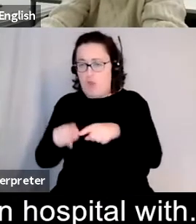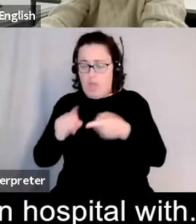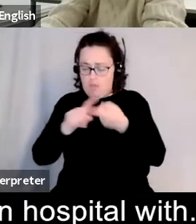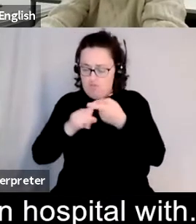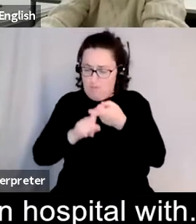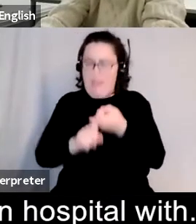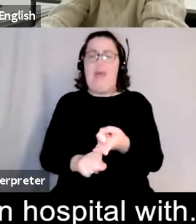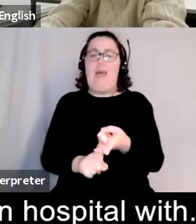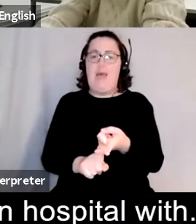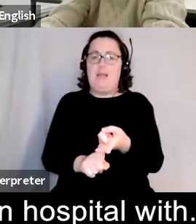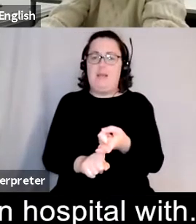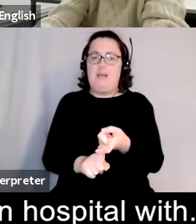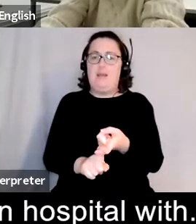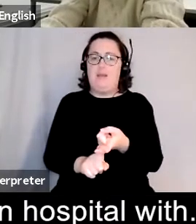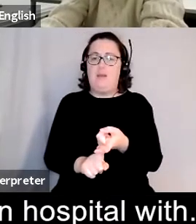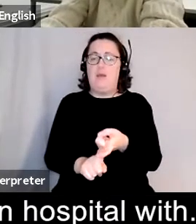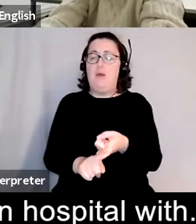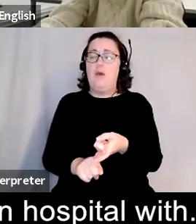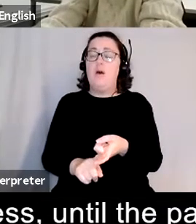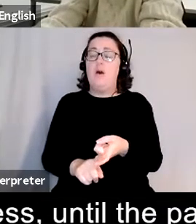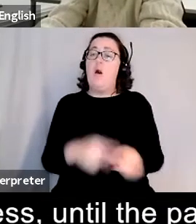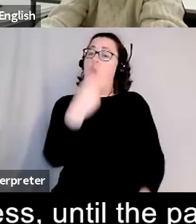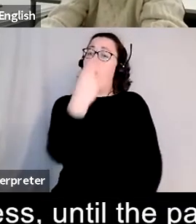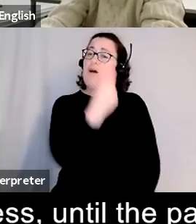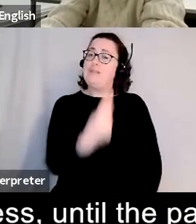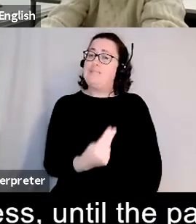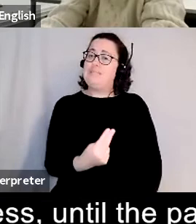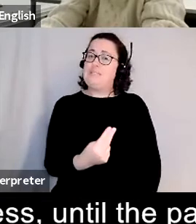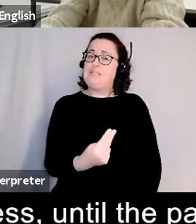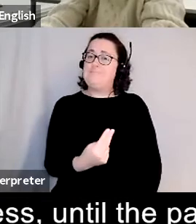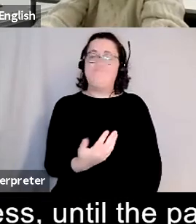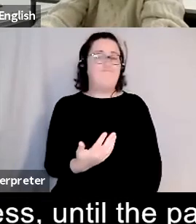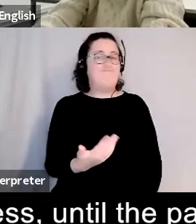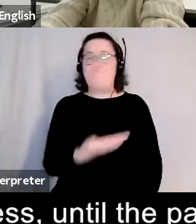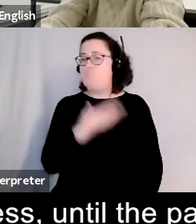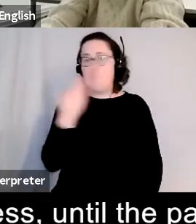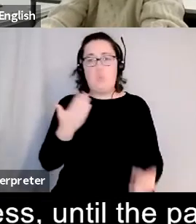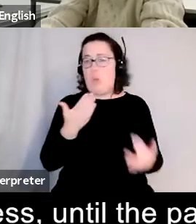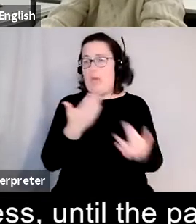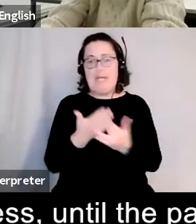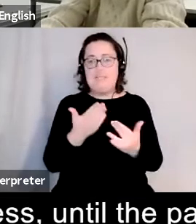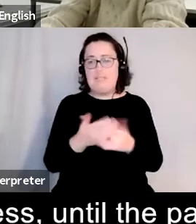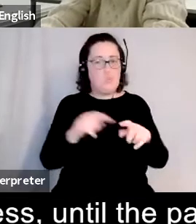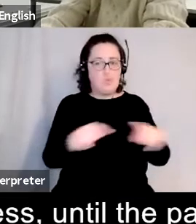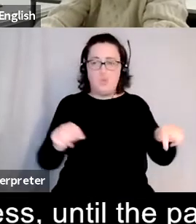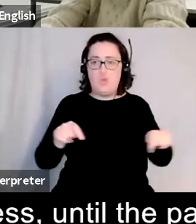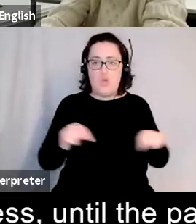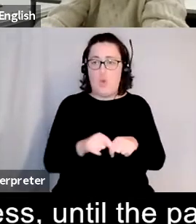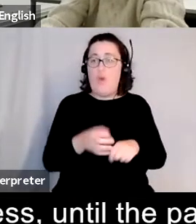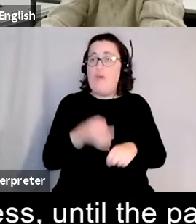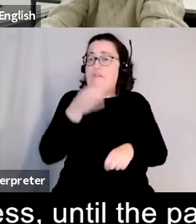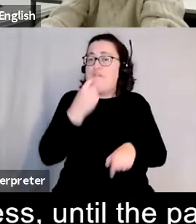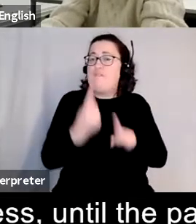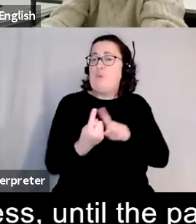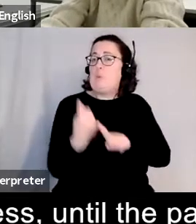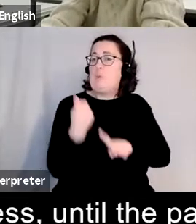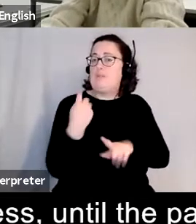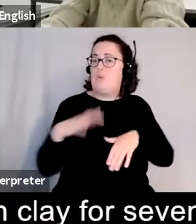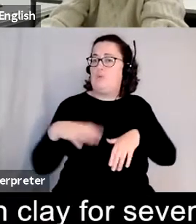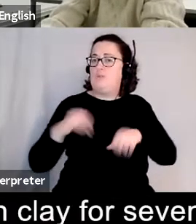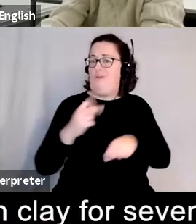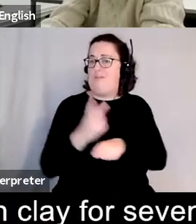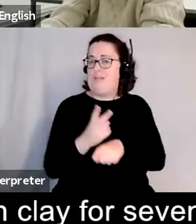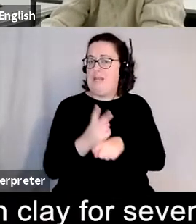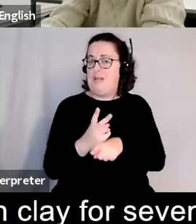difficult in that way artistically i've had no access until the past few weeks to a studio so for me i